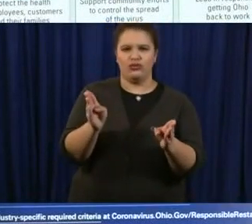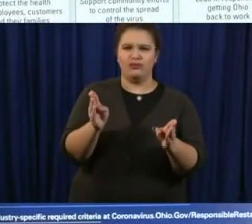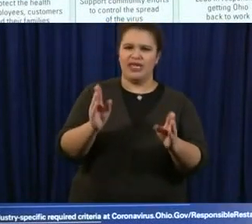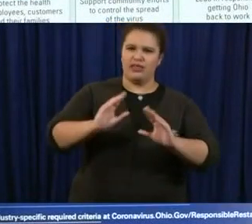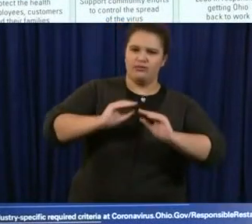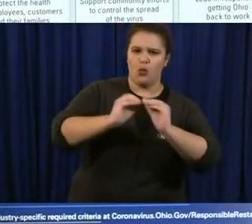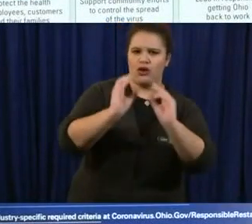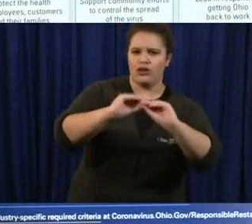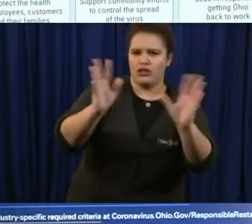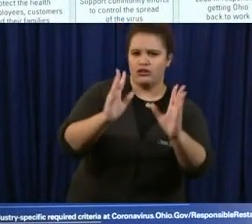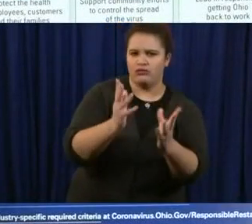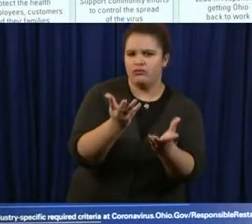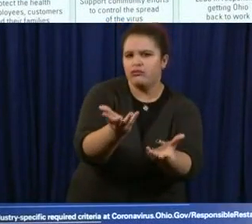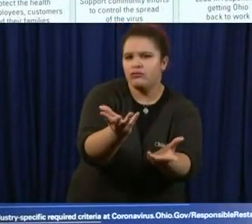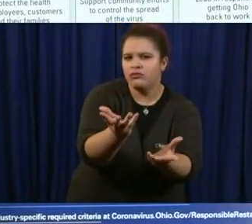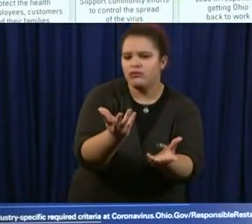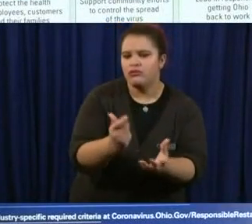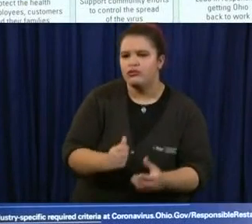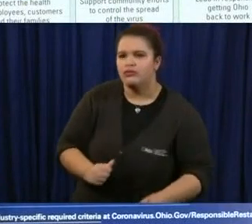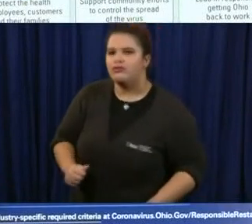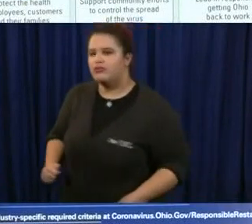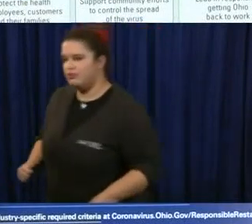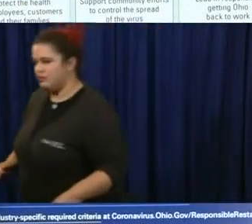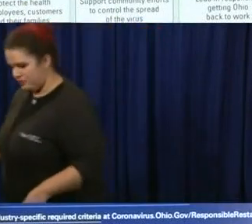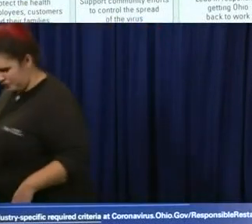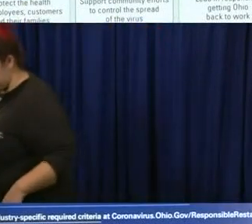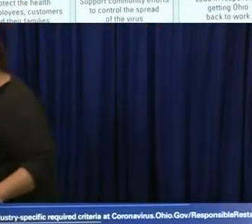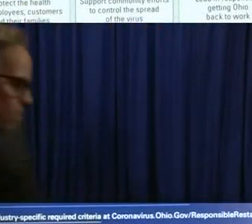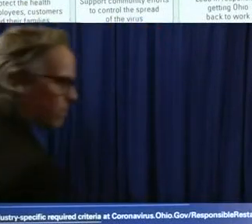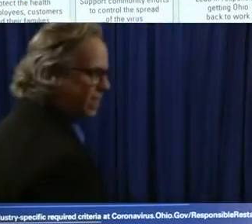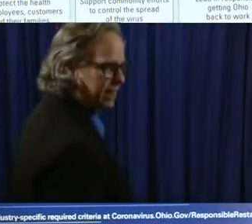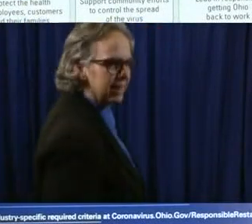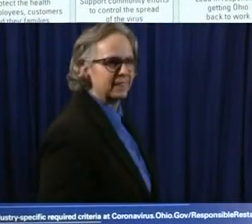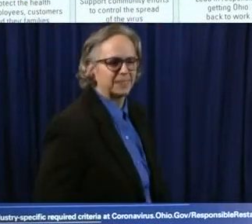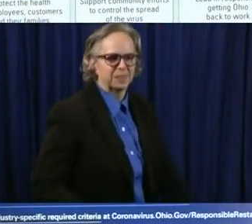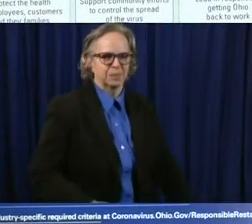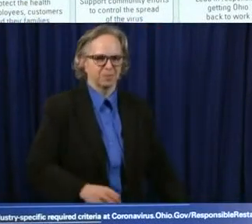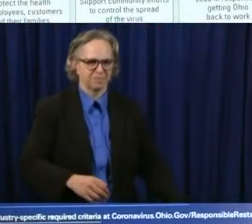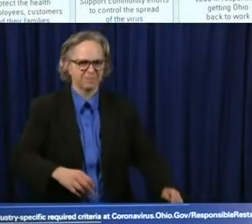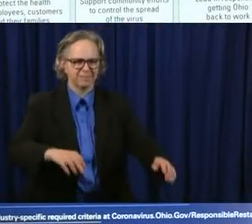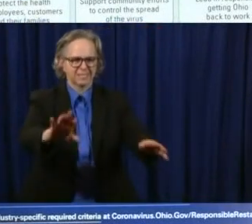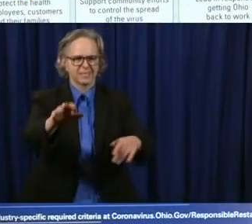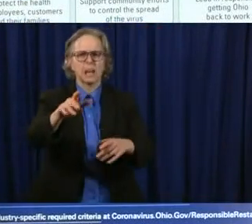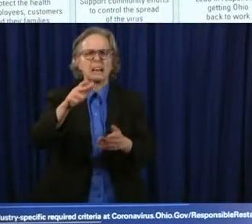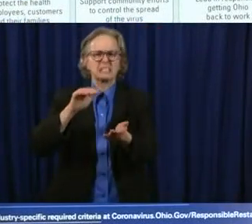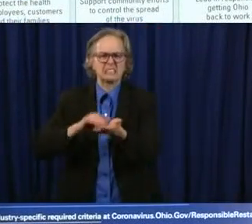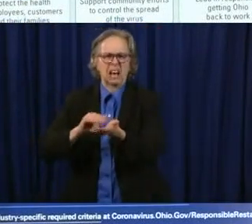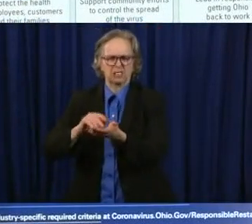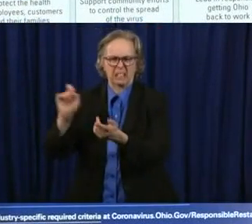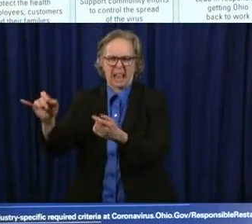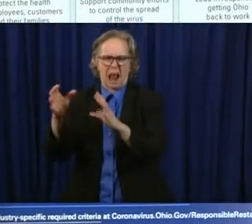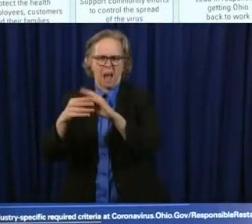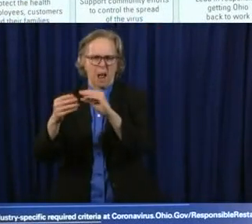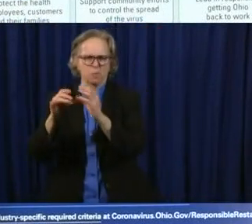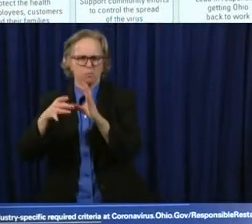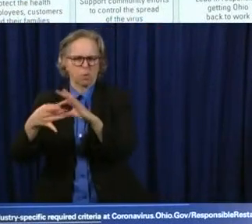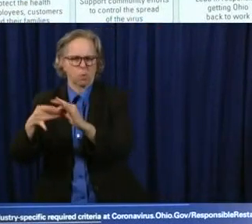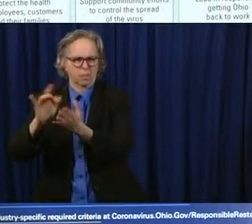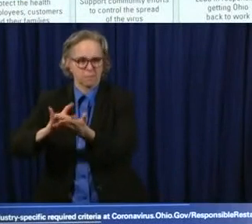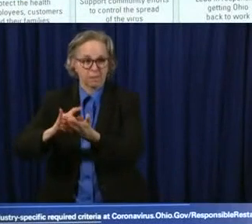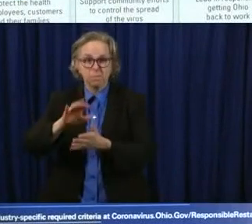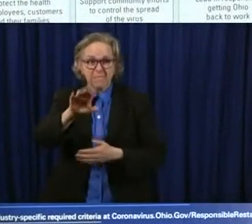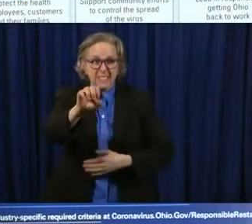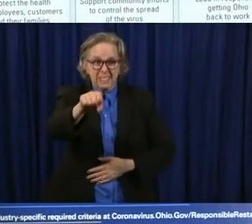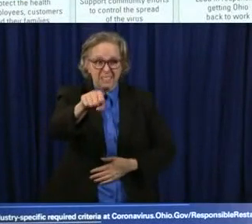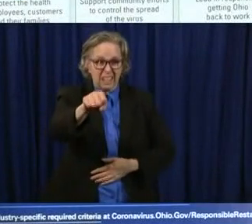Okay, I'm going to let Dr. Acton deal deal with the medical side of it. Look, it is contagious. As we